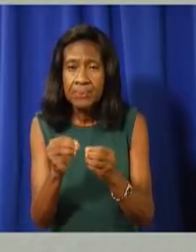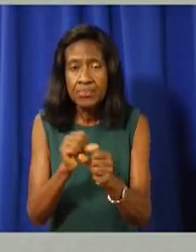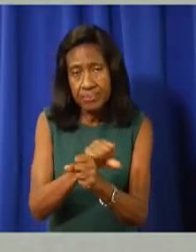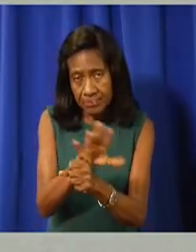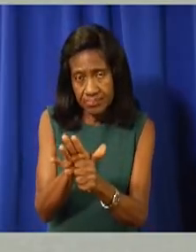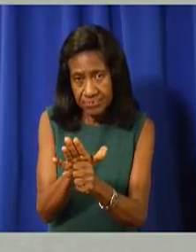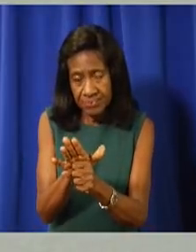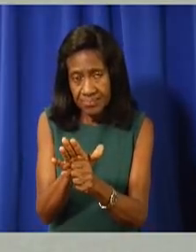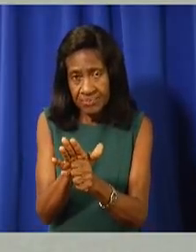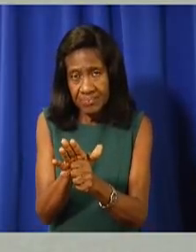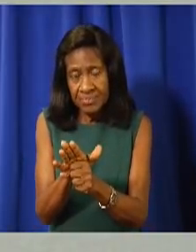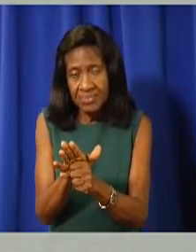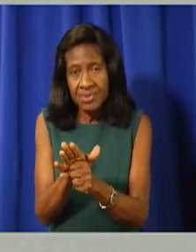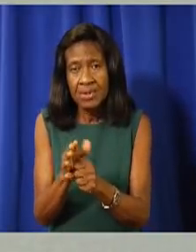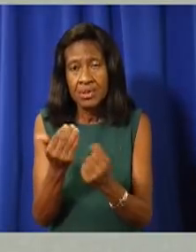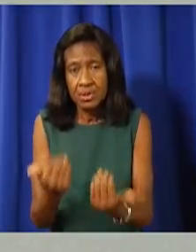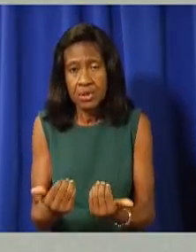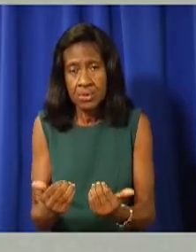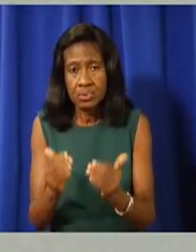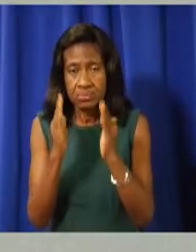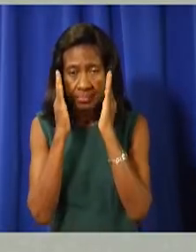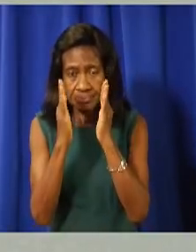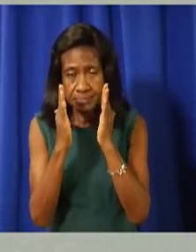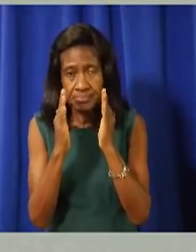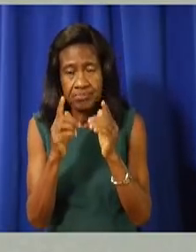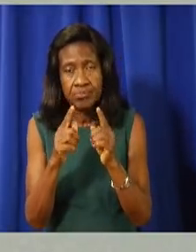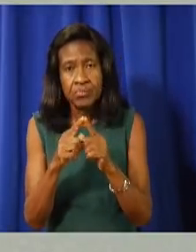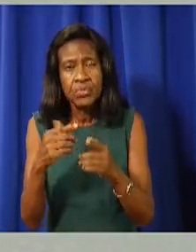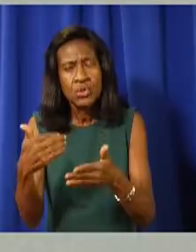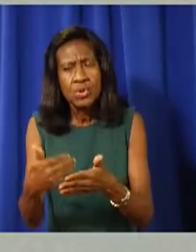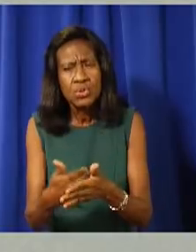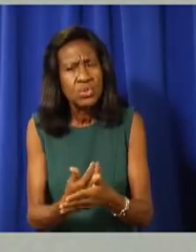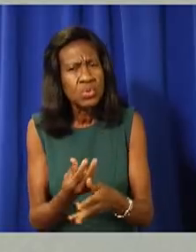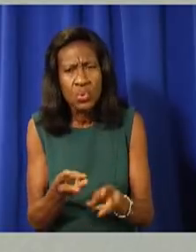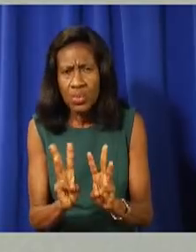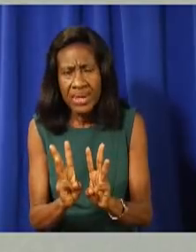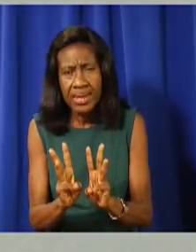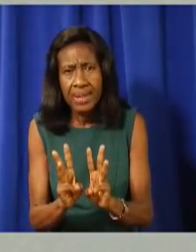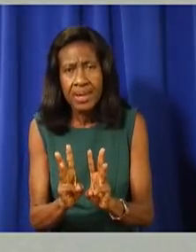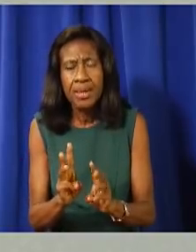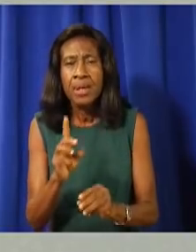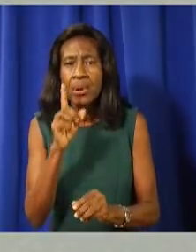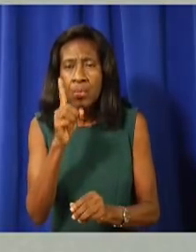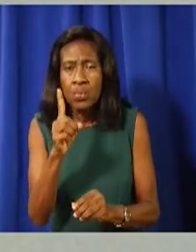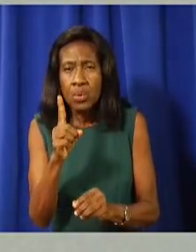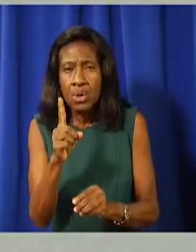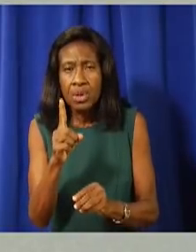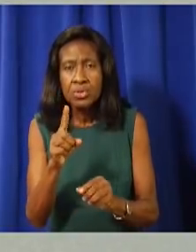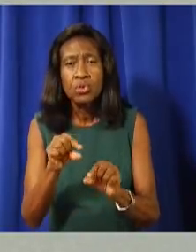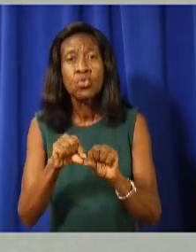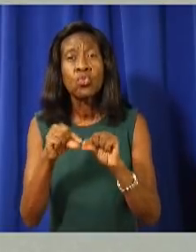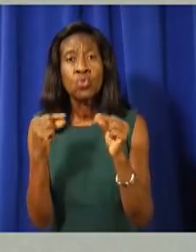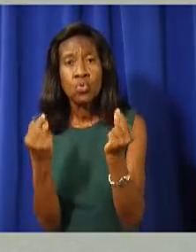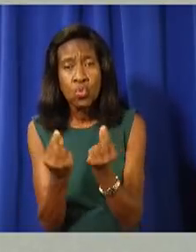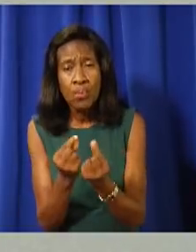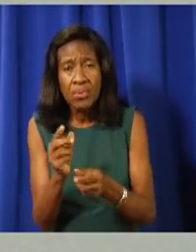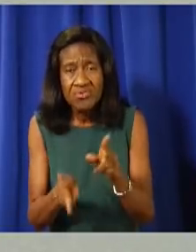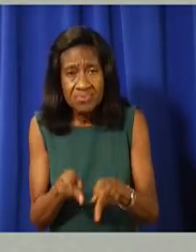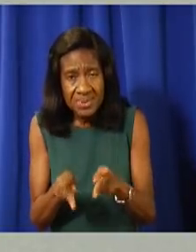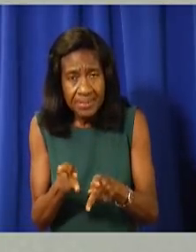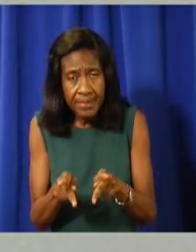and direct your attention to a new front. We have one main group that remains vulnerable